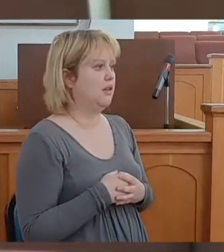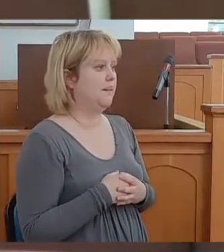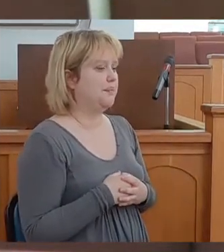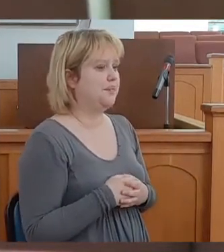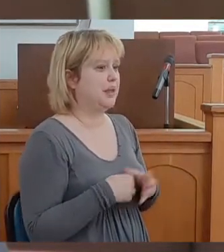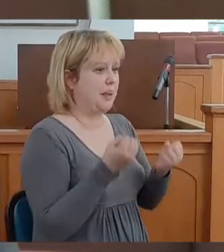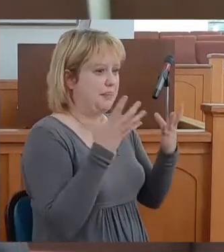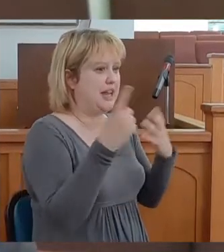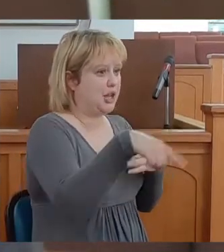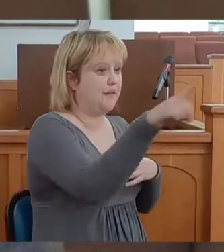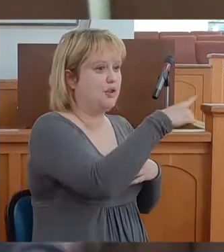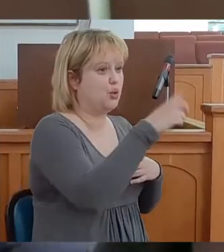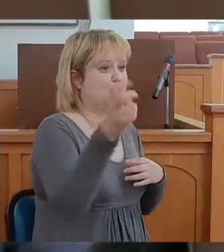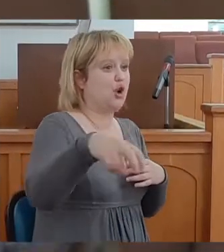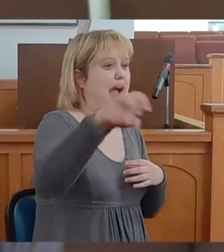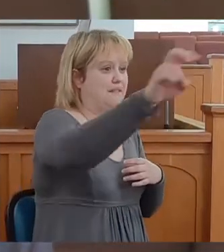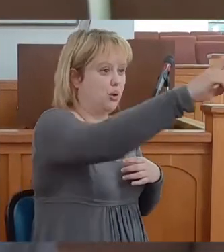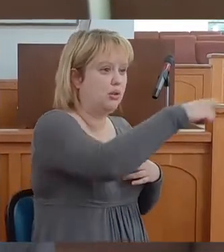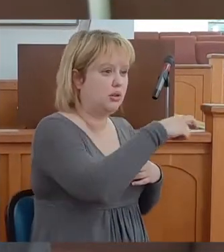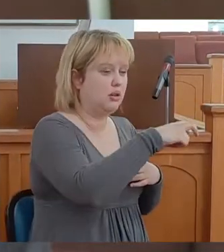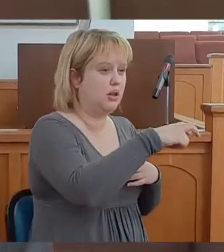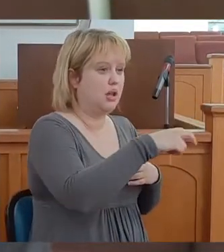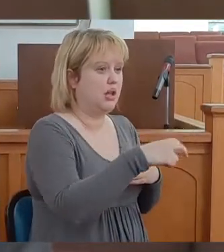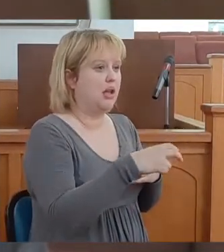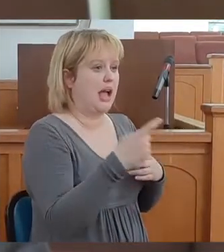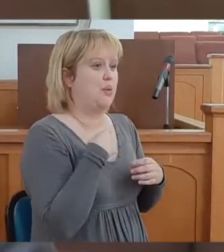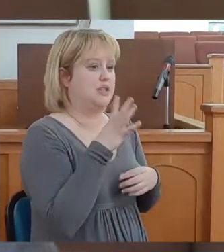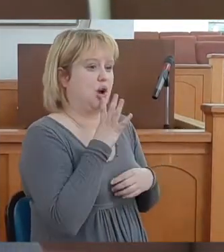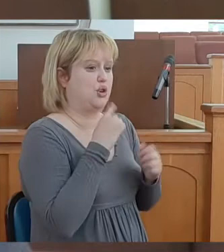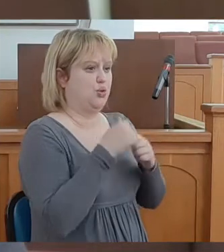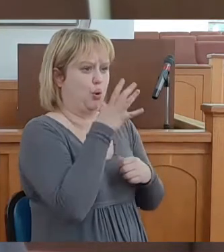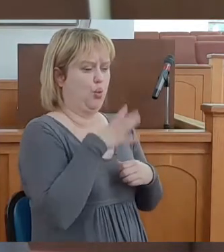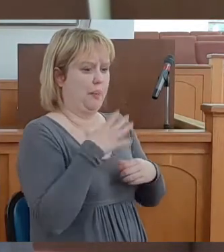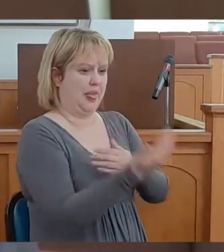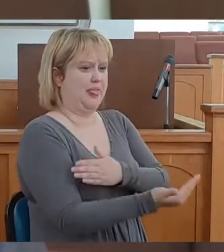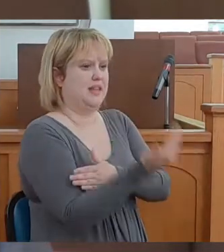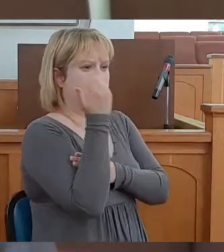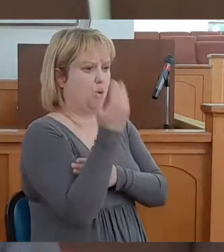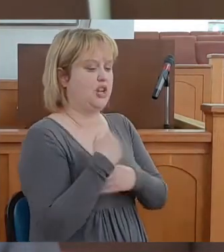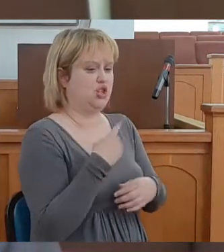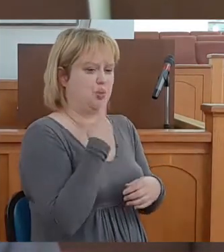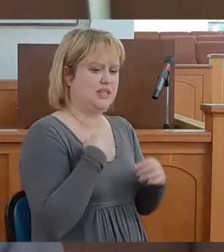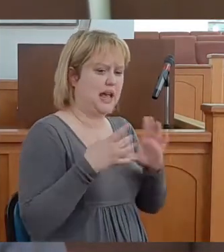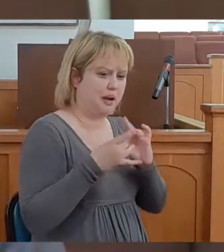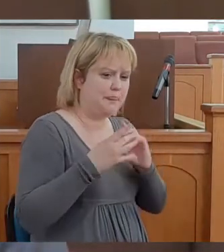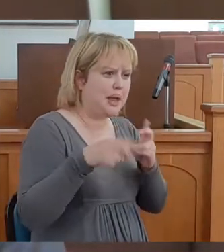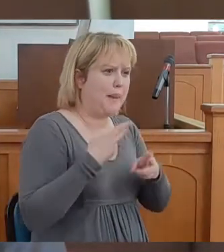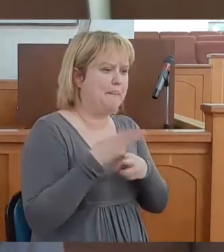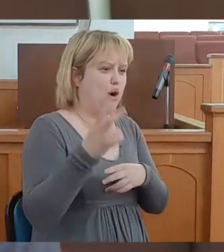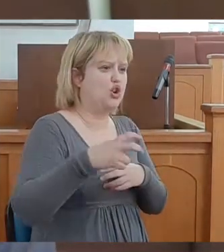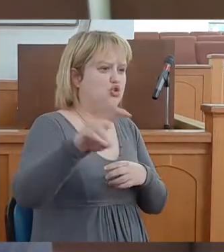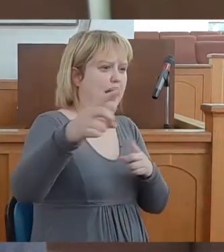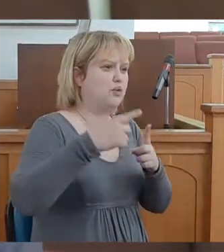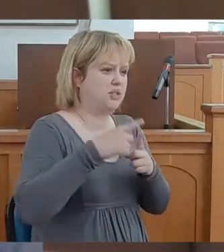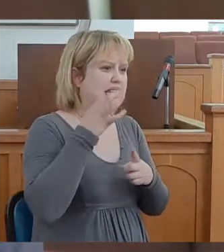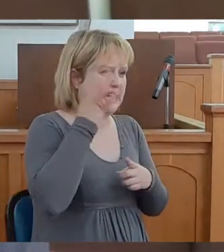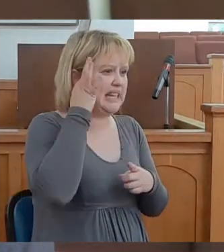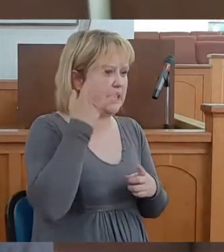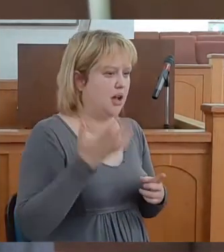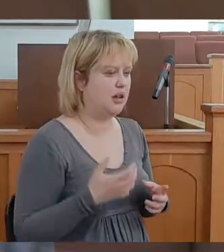A lot of you travel. Matter of fact, I was talking to a lady this morning. She was telling me about her travels to India.